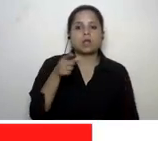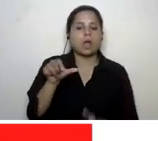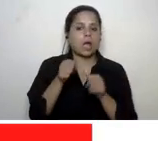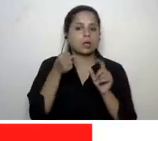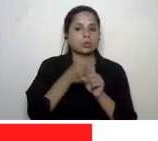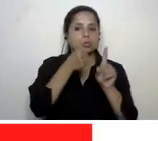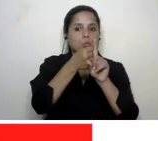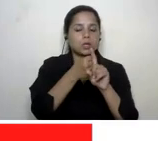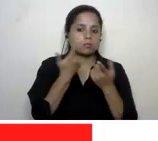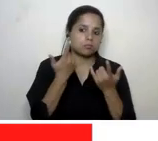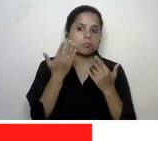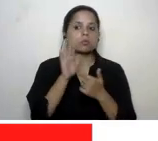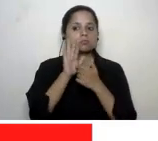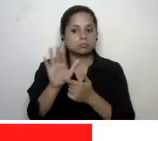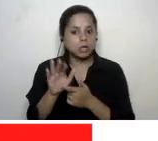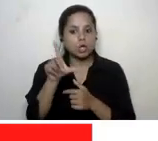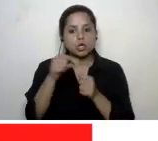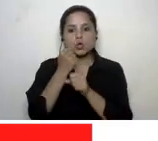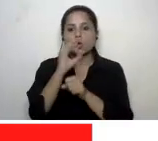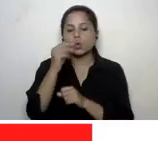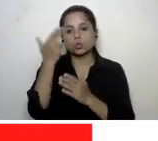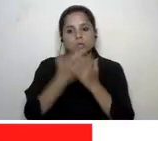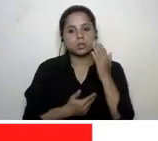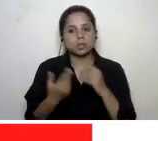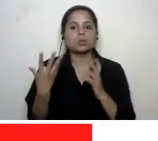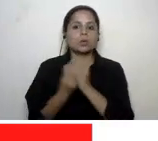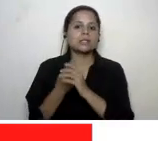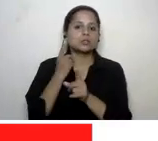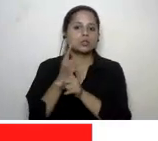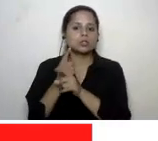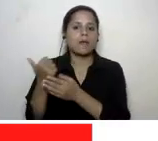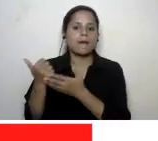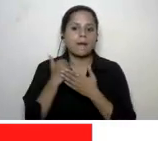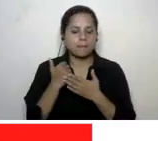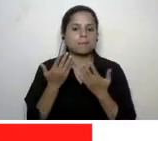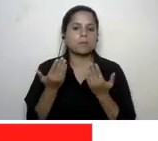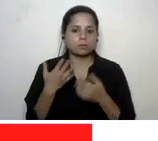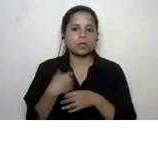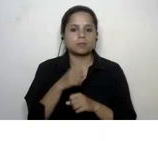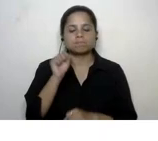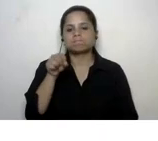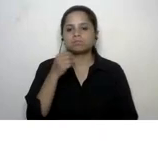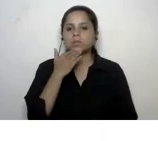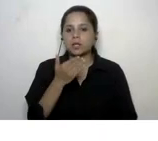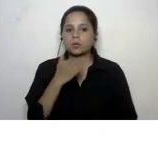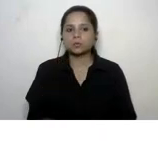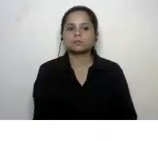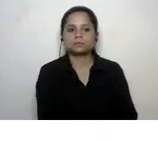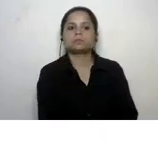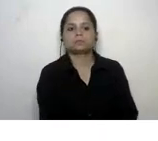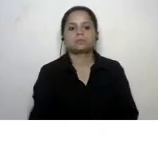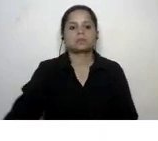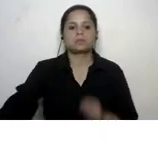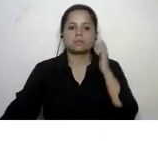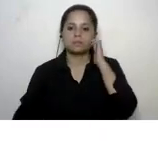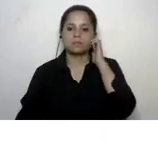campaign and design a logo for it with the teachers helping them yes thank you the next one